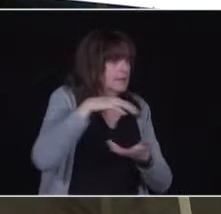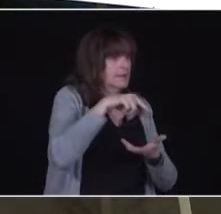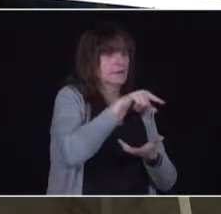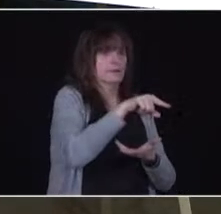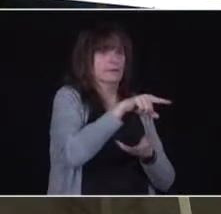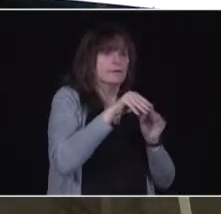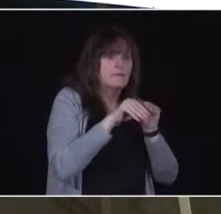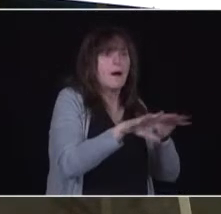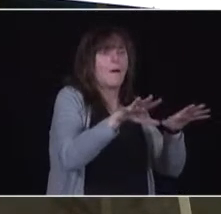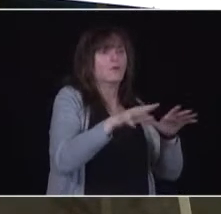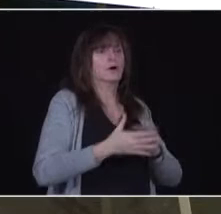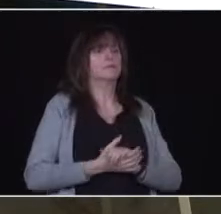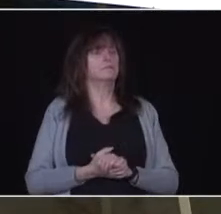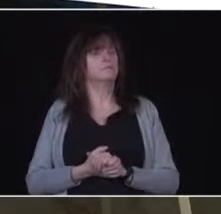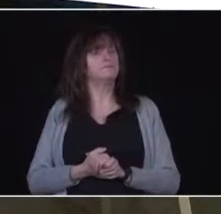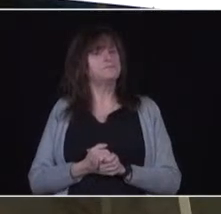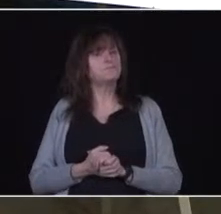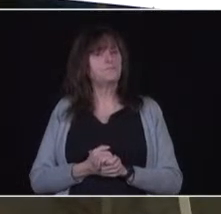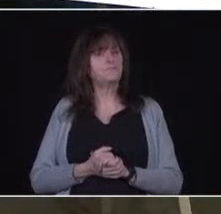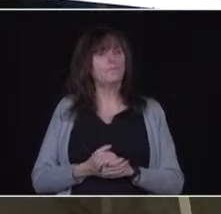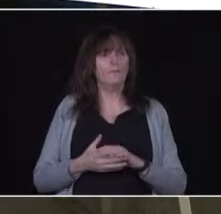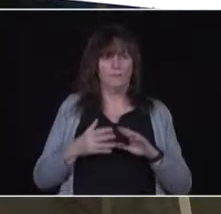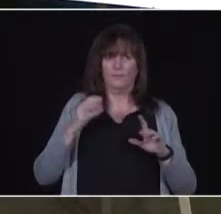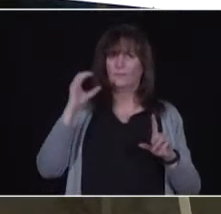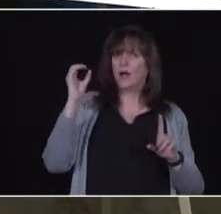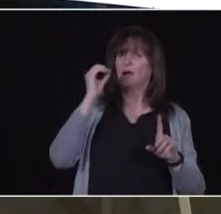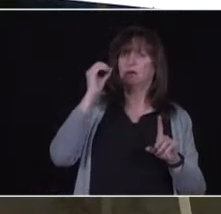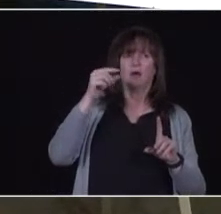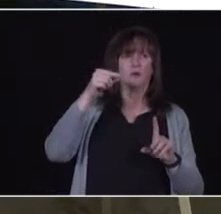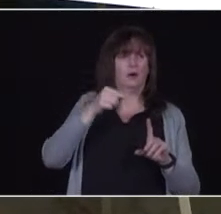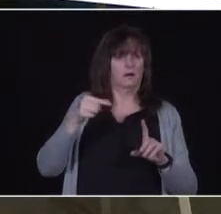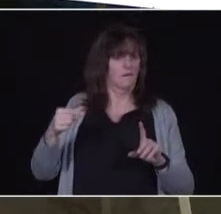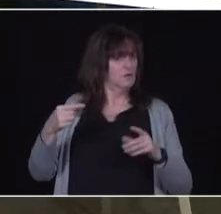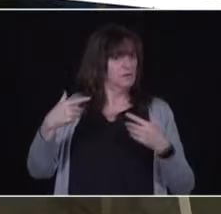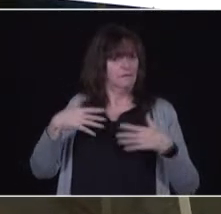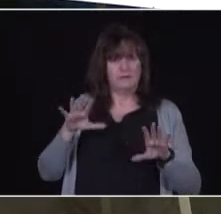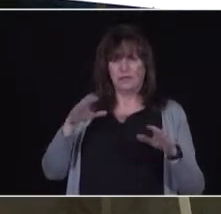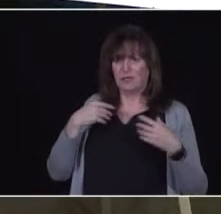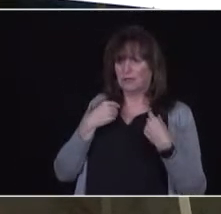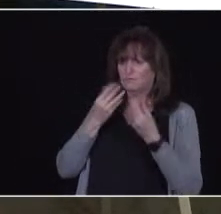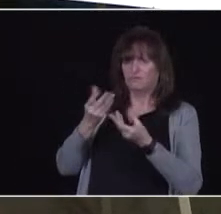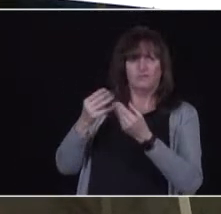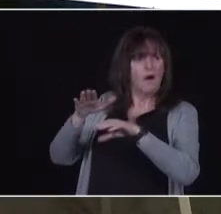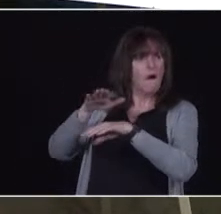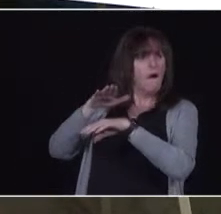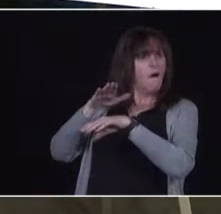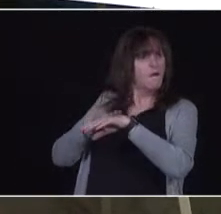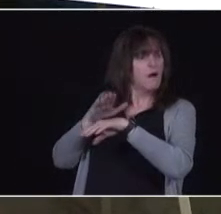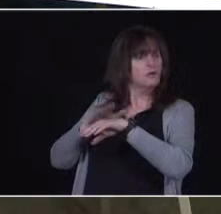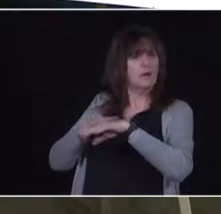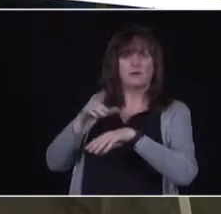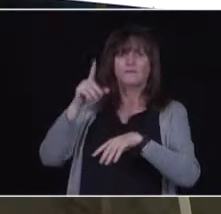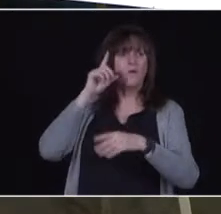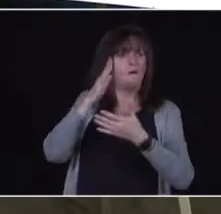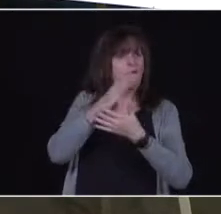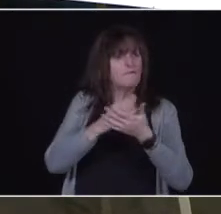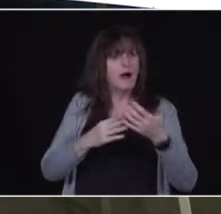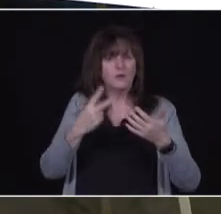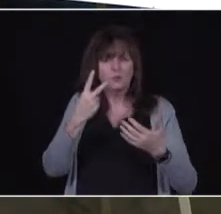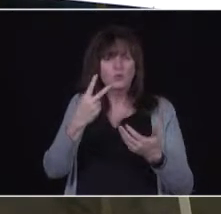recommendation for the last part of it to take us through to the final parts of phase two. And they will give us our direction for the task force.